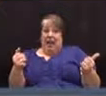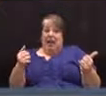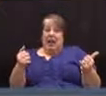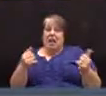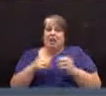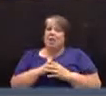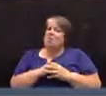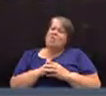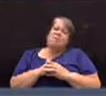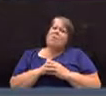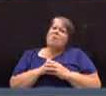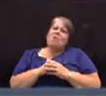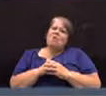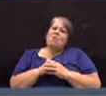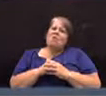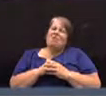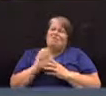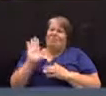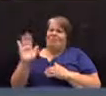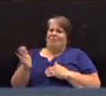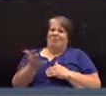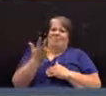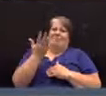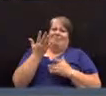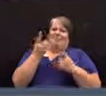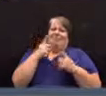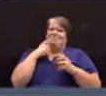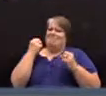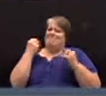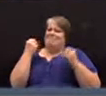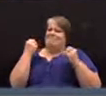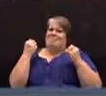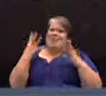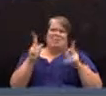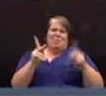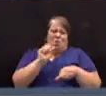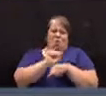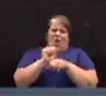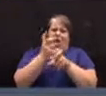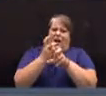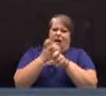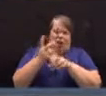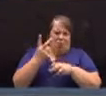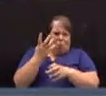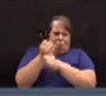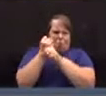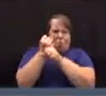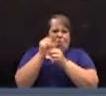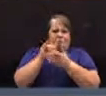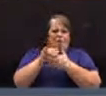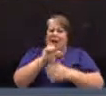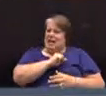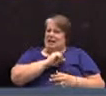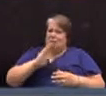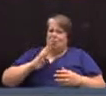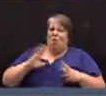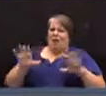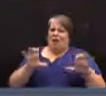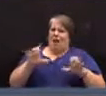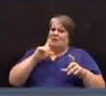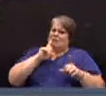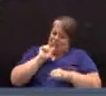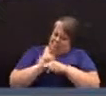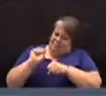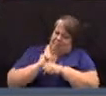that sort of flies in the face of a lot of hard work that we did in the finance committee and the select board has done in doing due